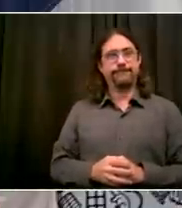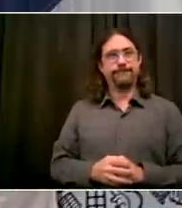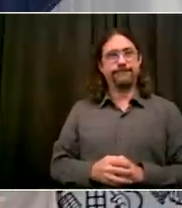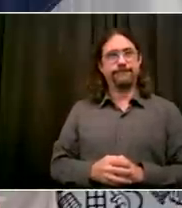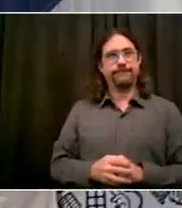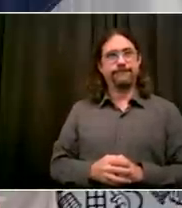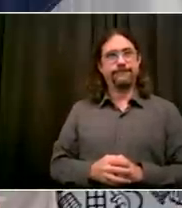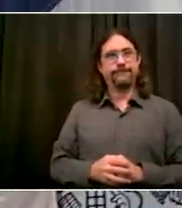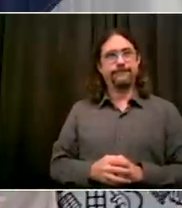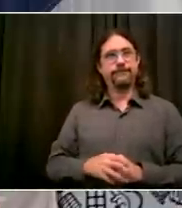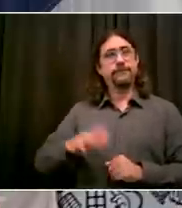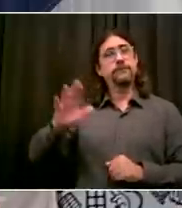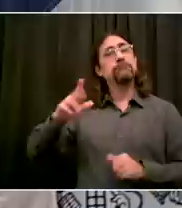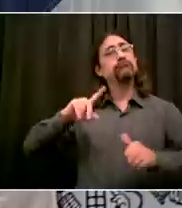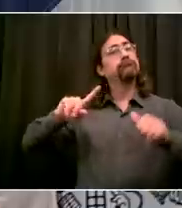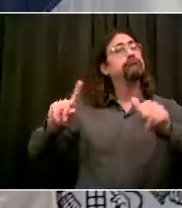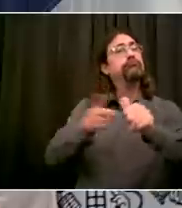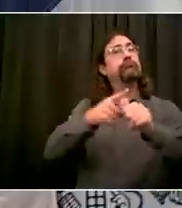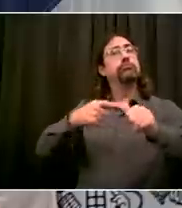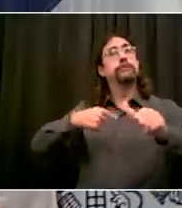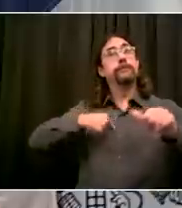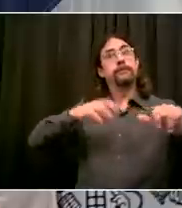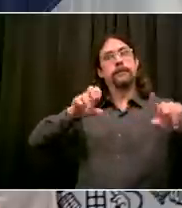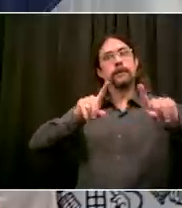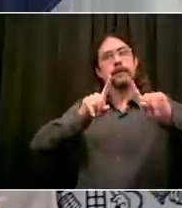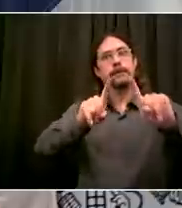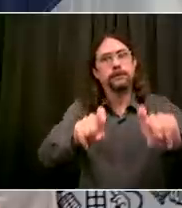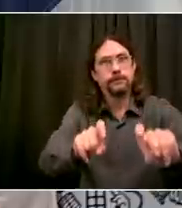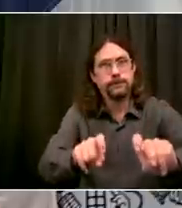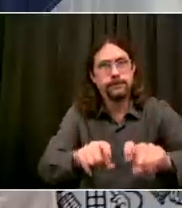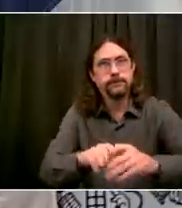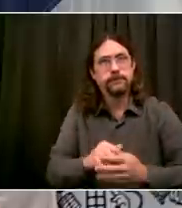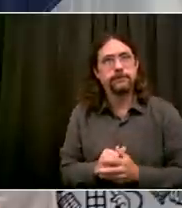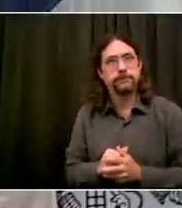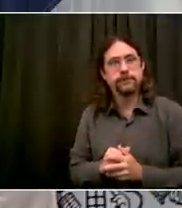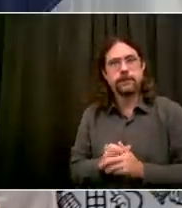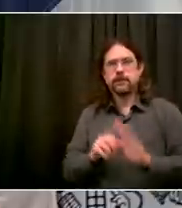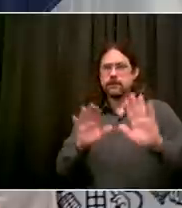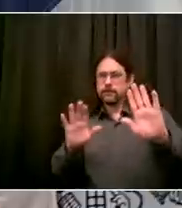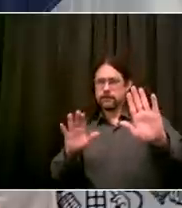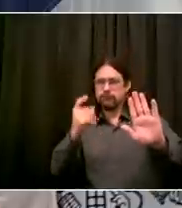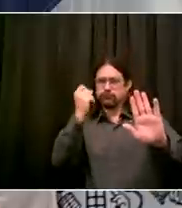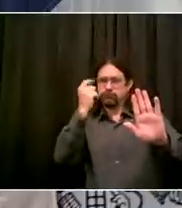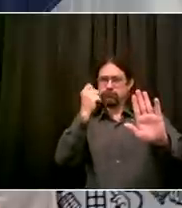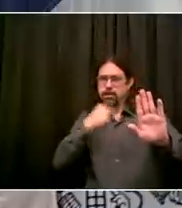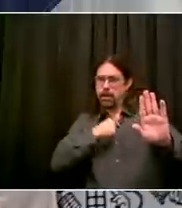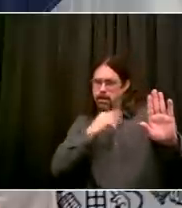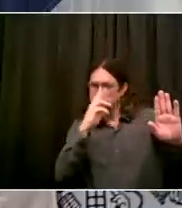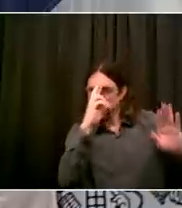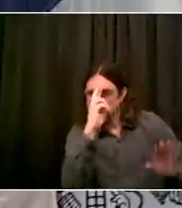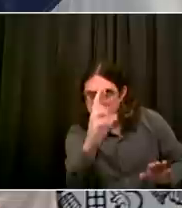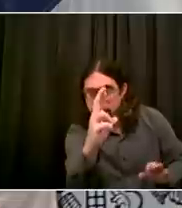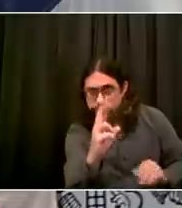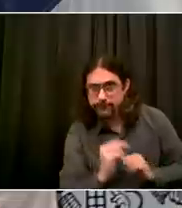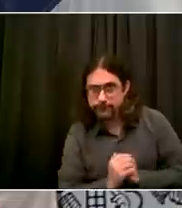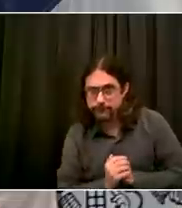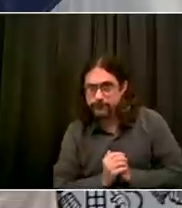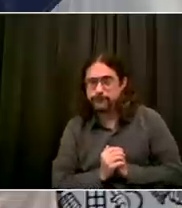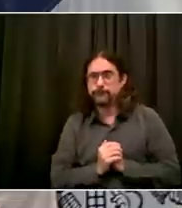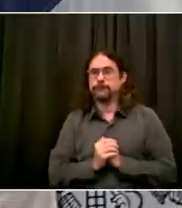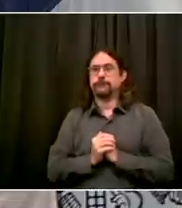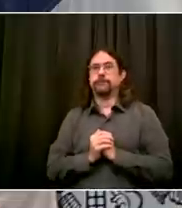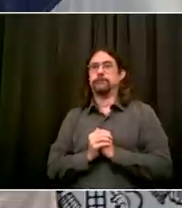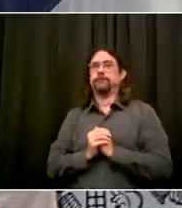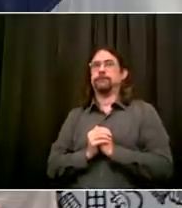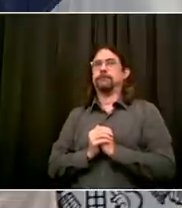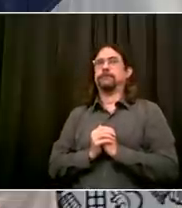respect. The state just rose pay raises a third time, and you've extended the city's furlough to include managerial and